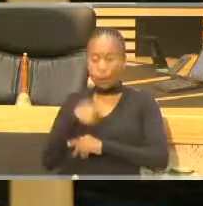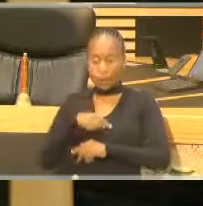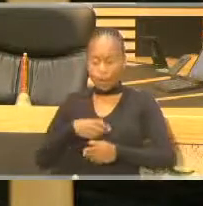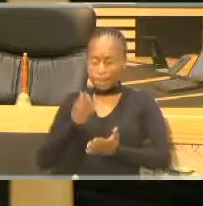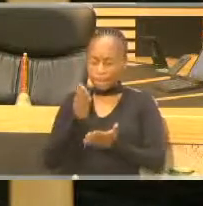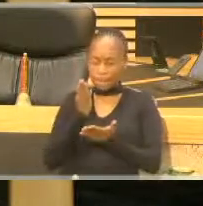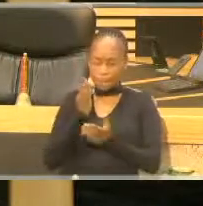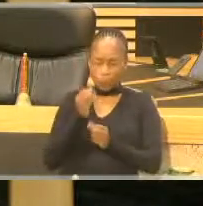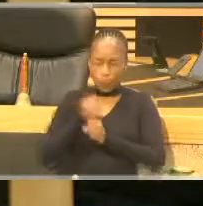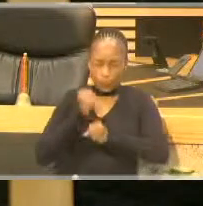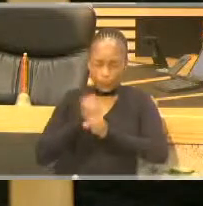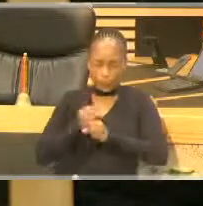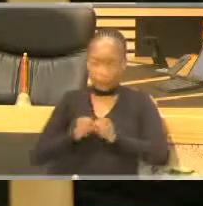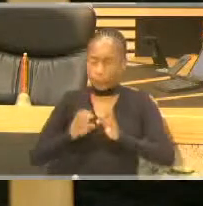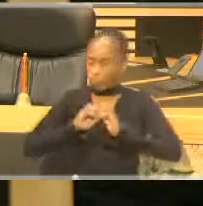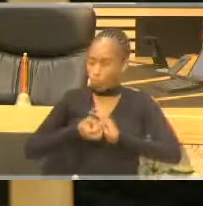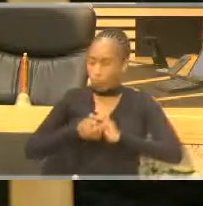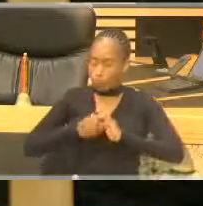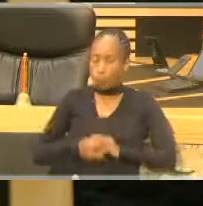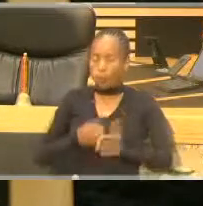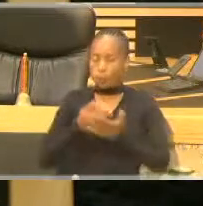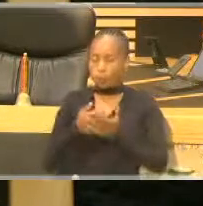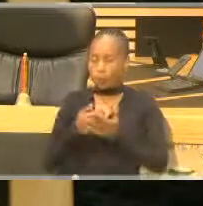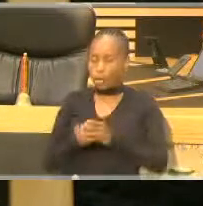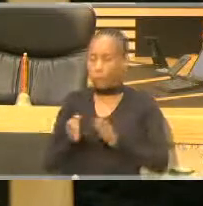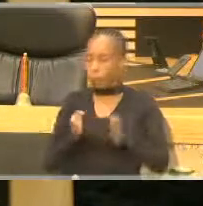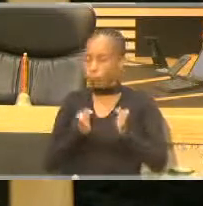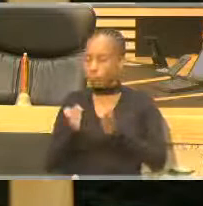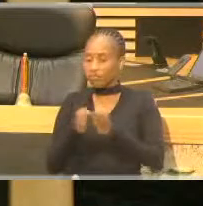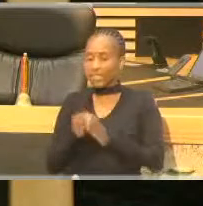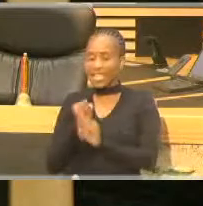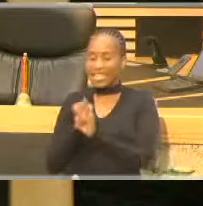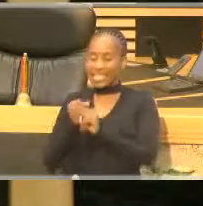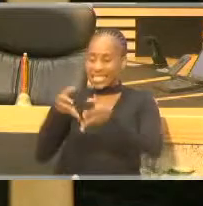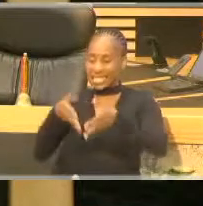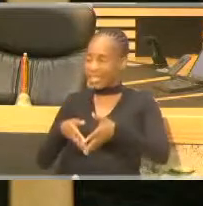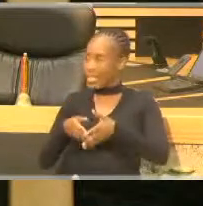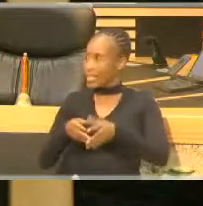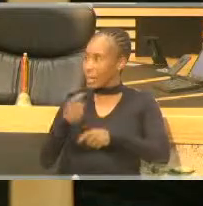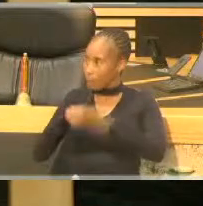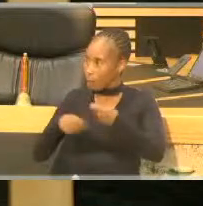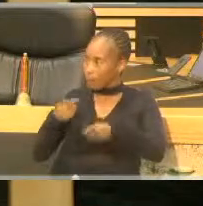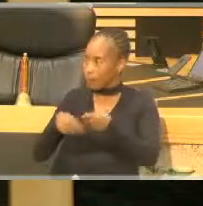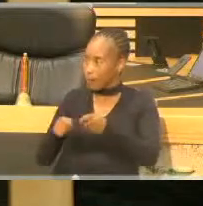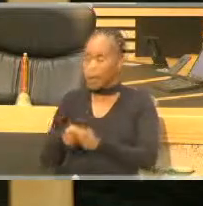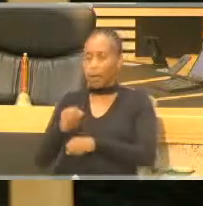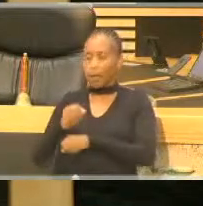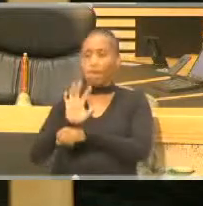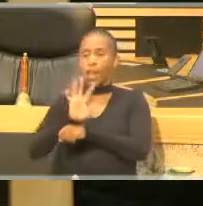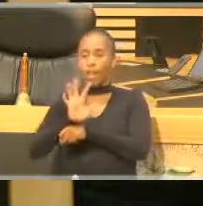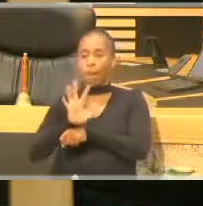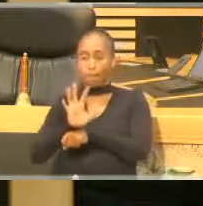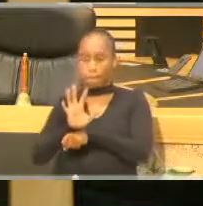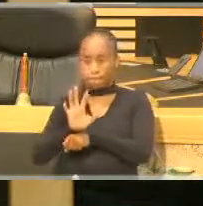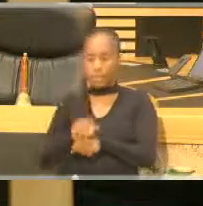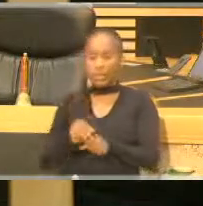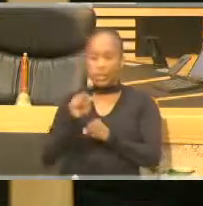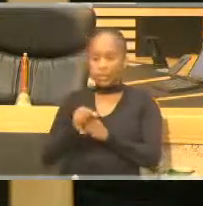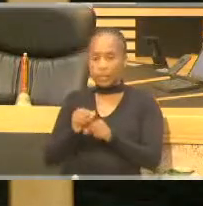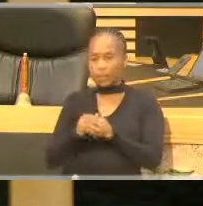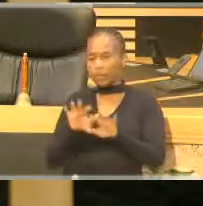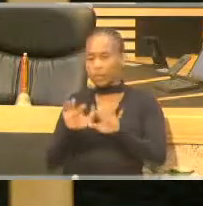develop the film industry in the province. Our strides for commercialization of the film sector has leveraged over